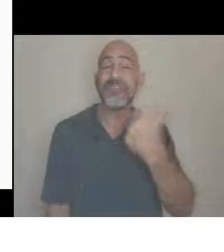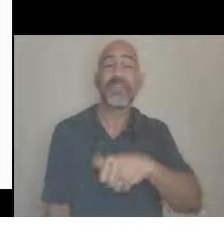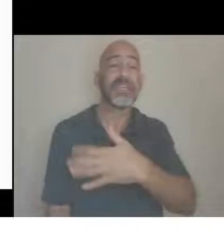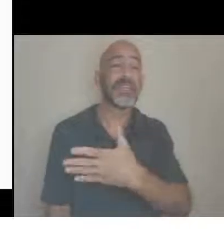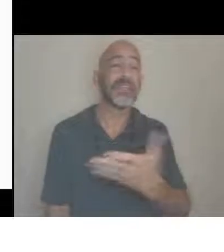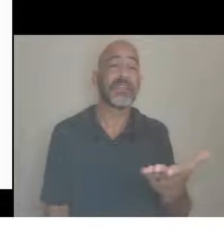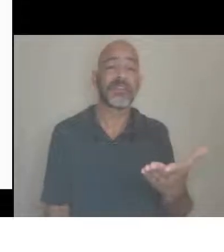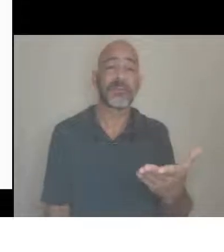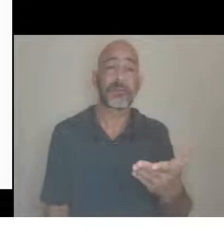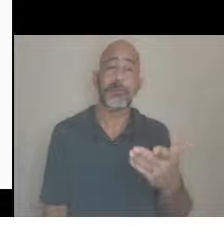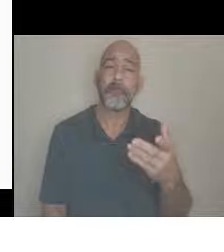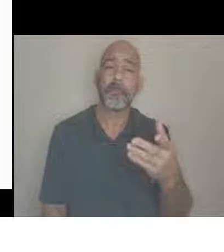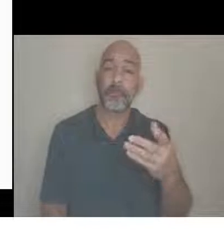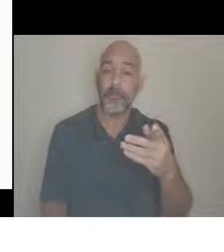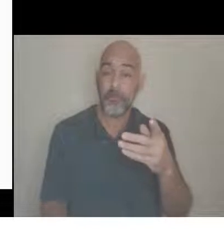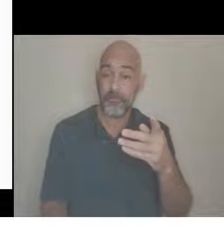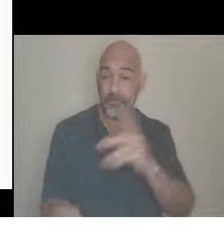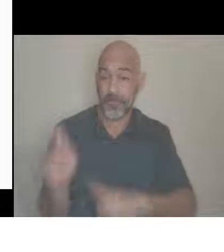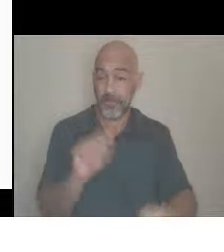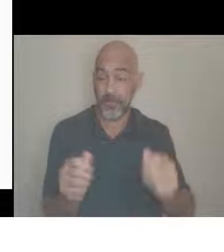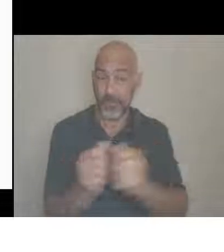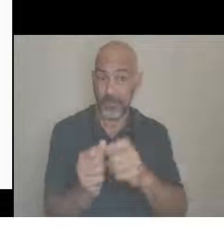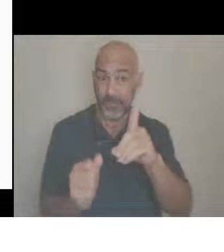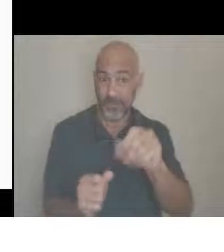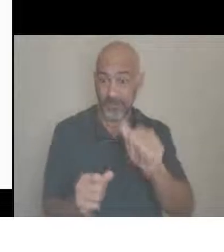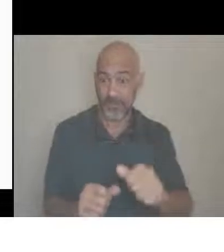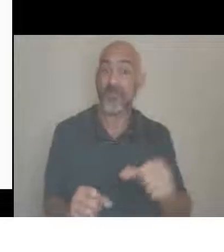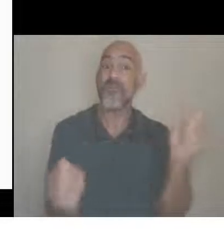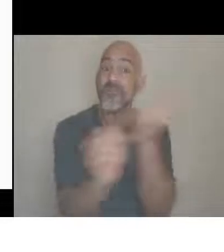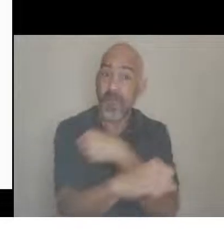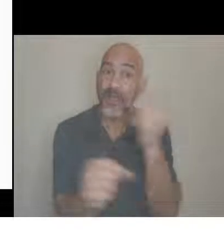and lack of accessibility to get to where they are.